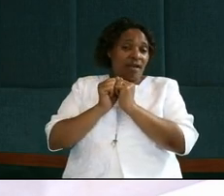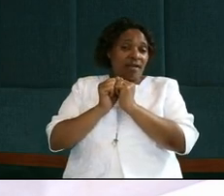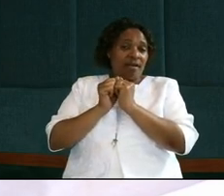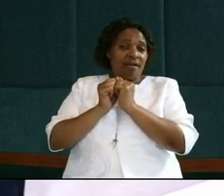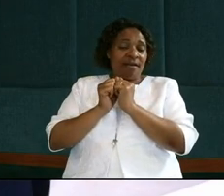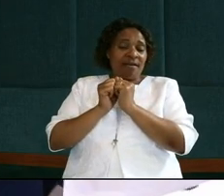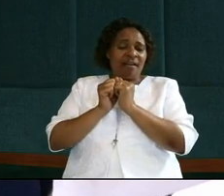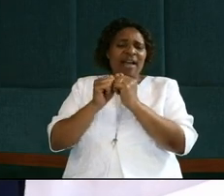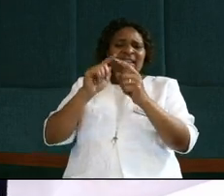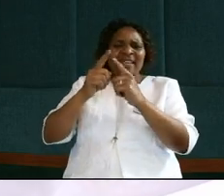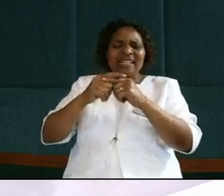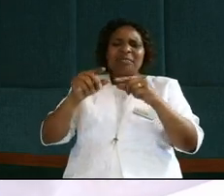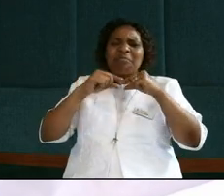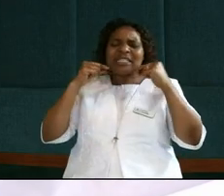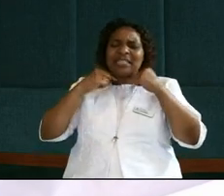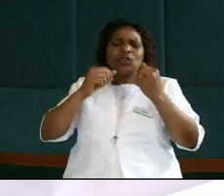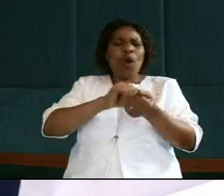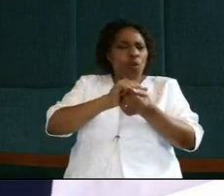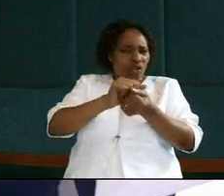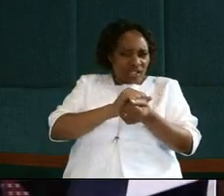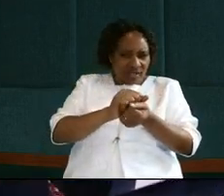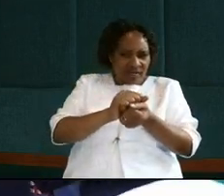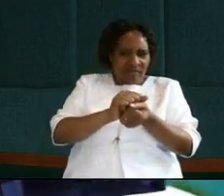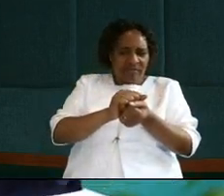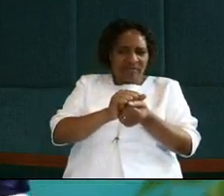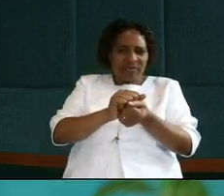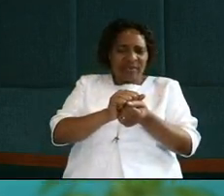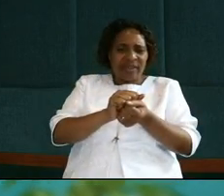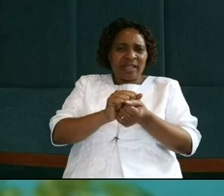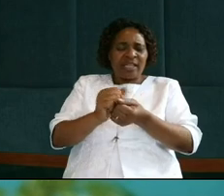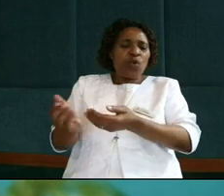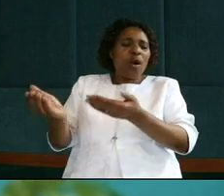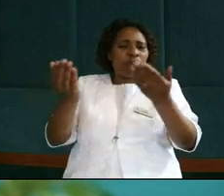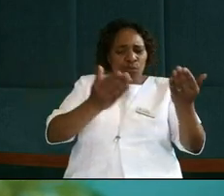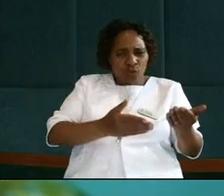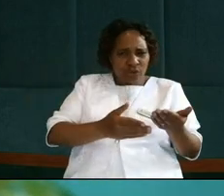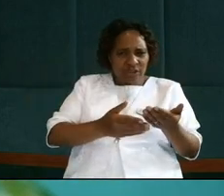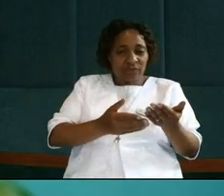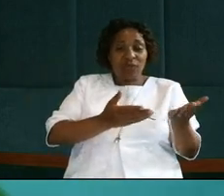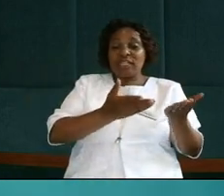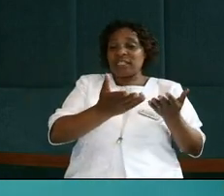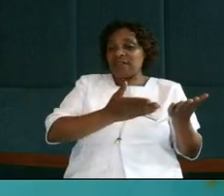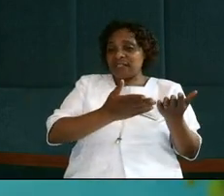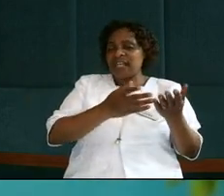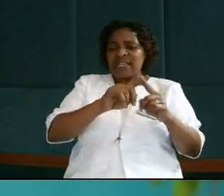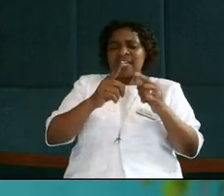And the priests were washed. They were brought to the sanctuary. And the priest,